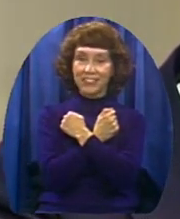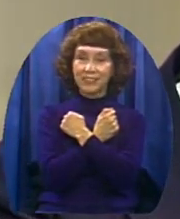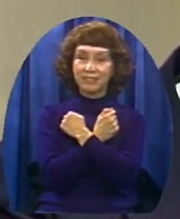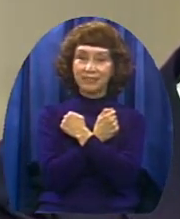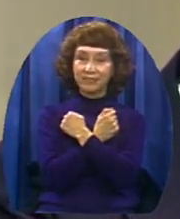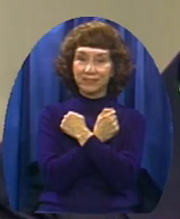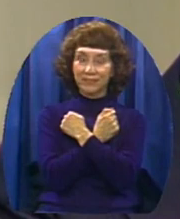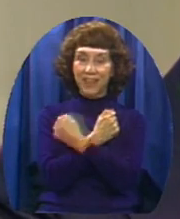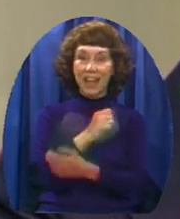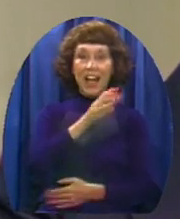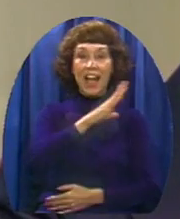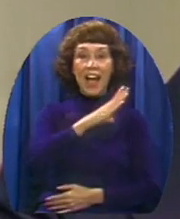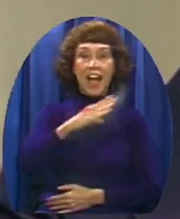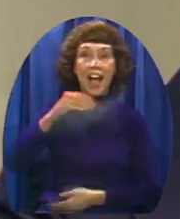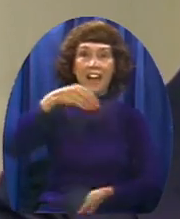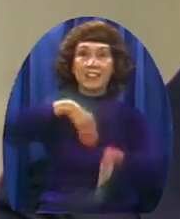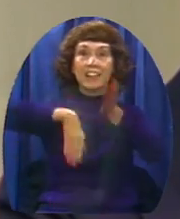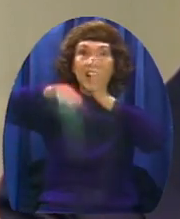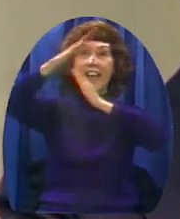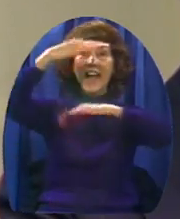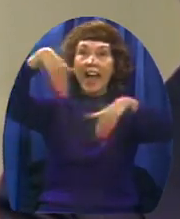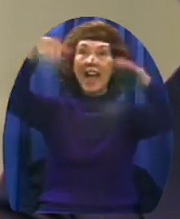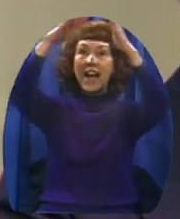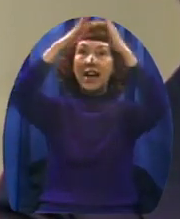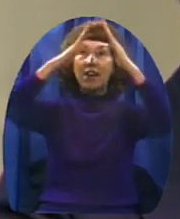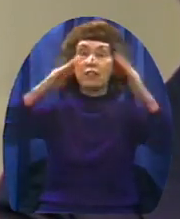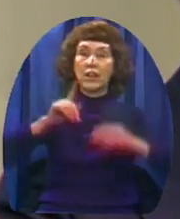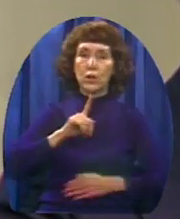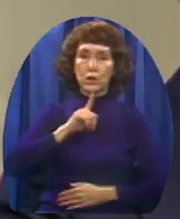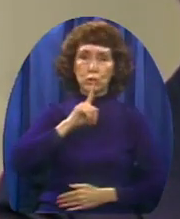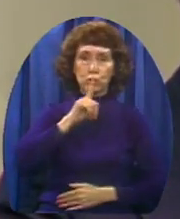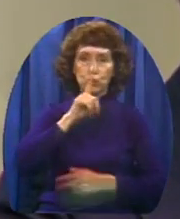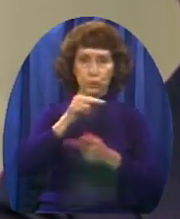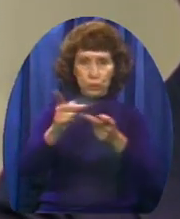Then heaven's a myth